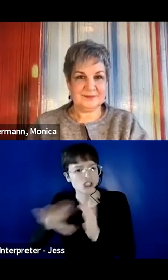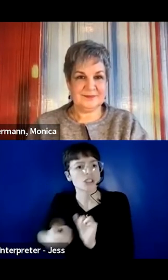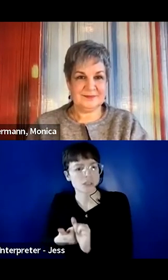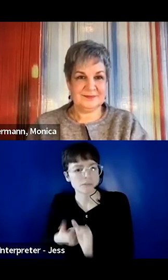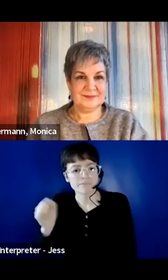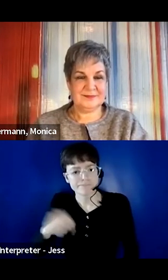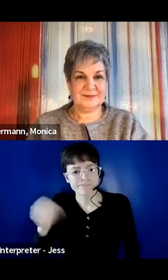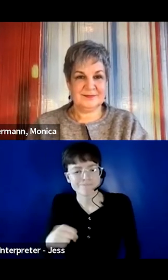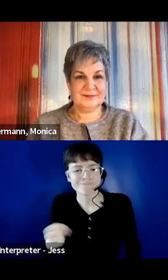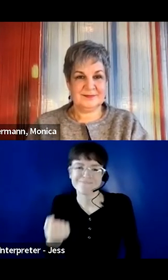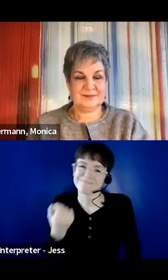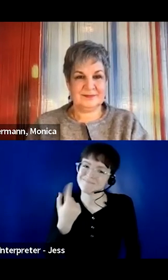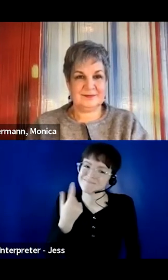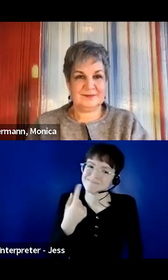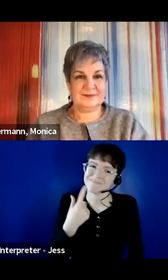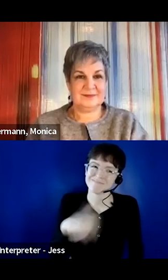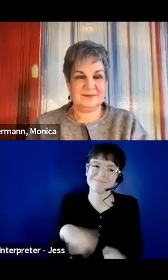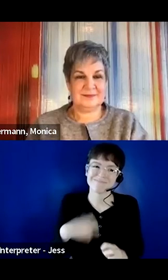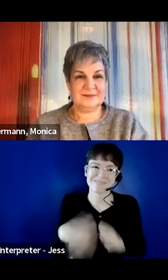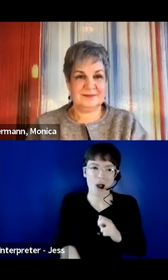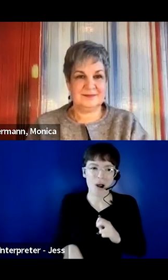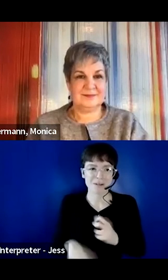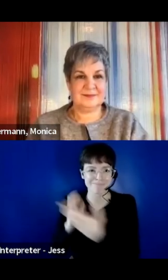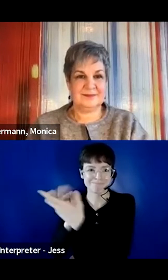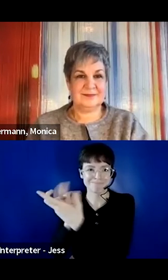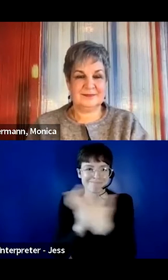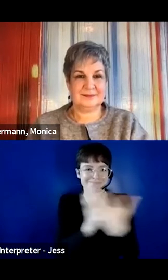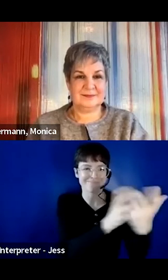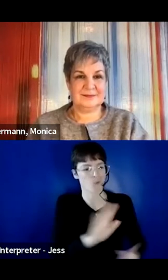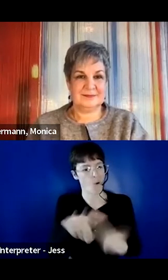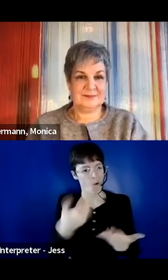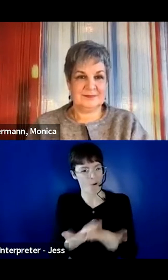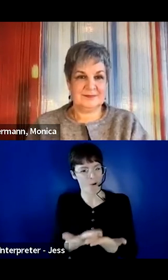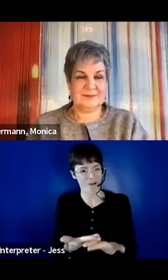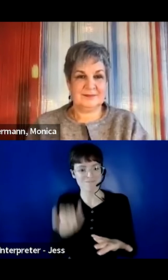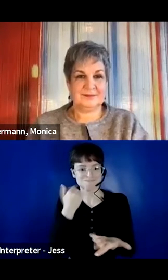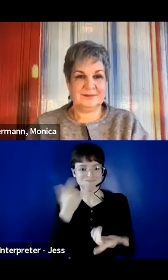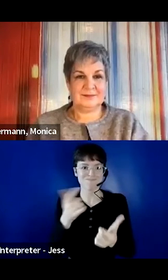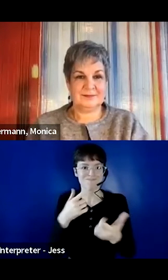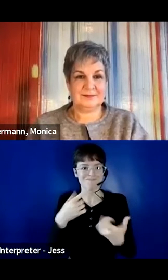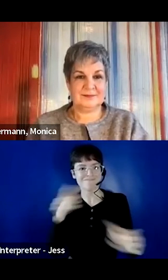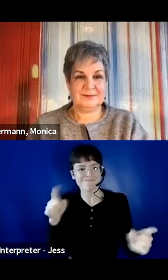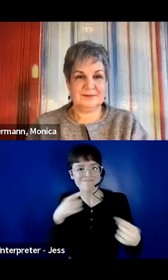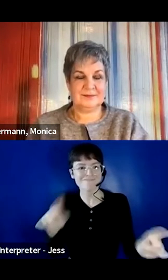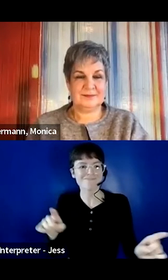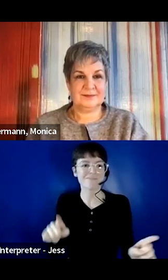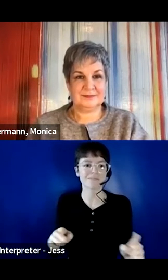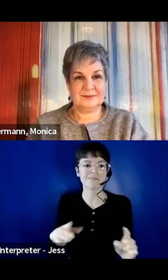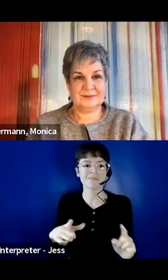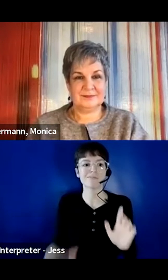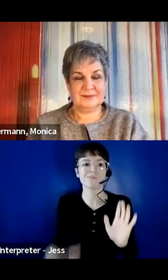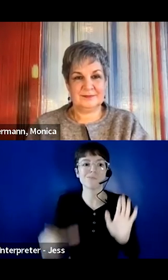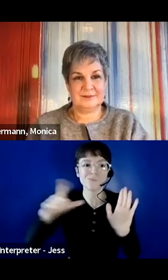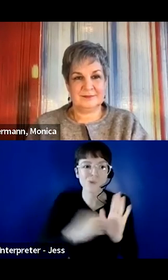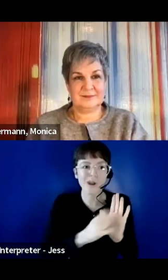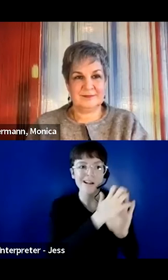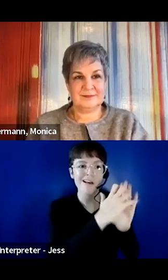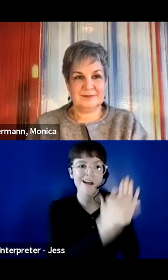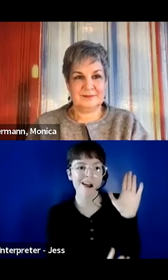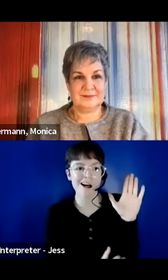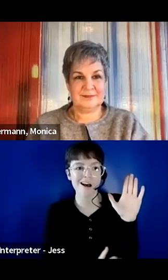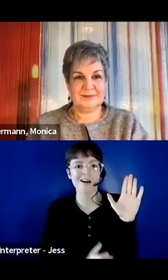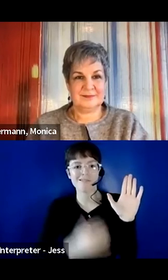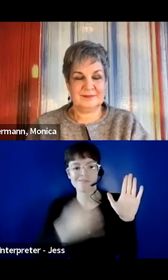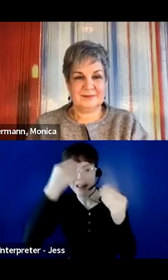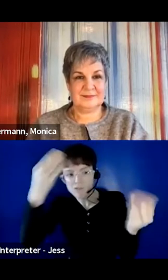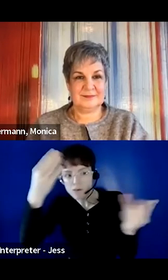a difficult task in terms of communication for print material. And I think that, you know, to